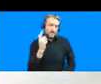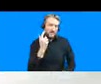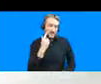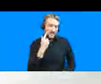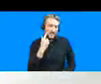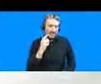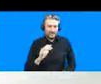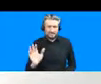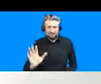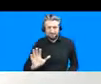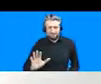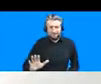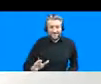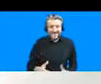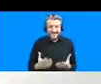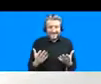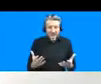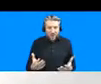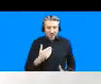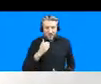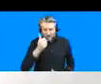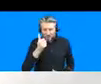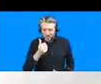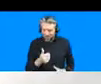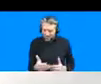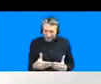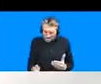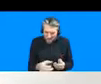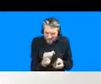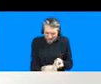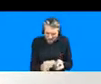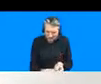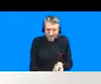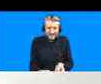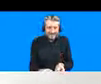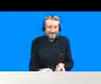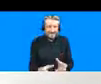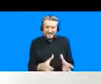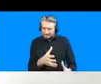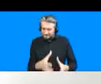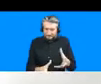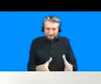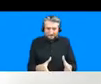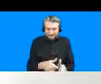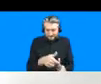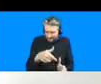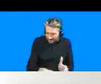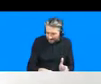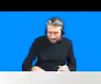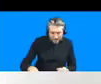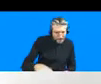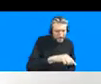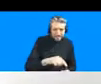know that uh just how intricate and interdependent human infrastructure interactions really are